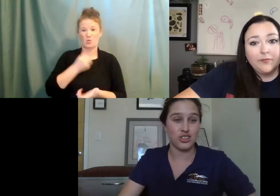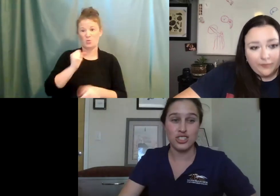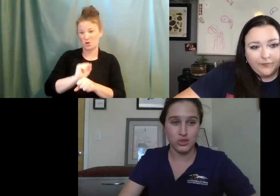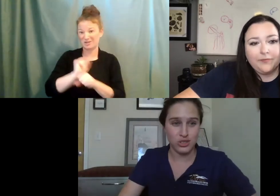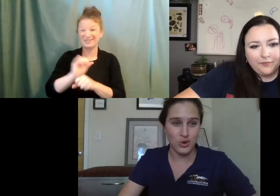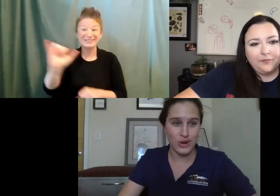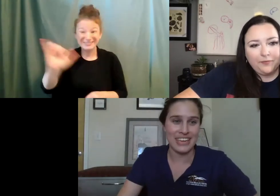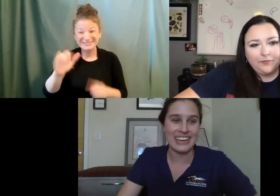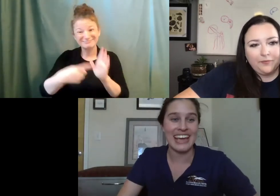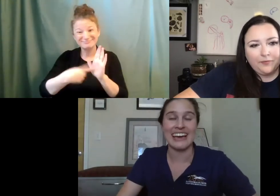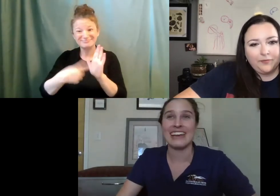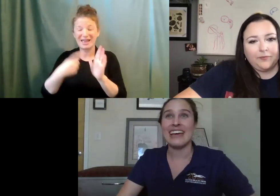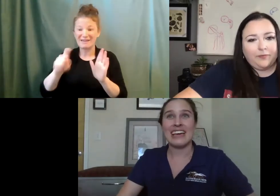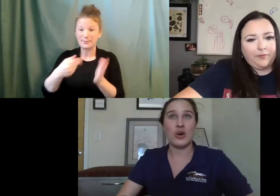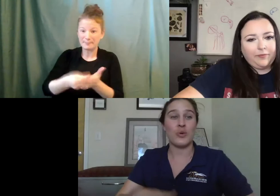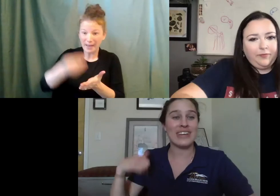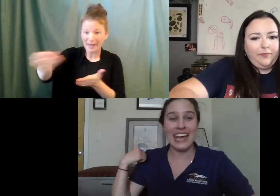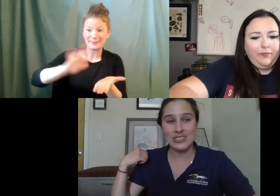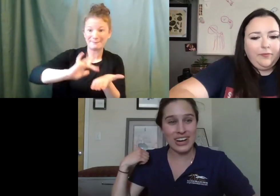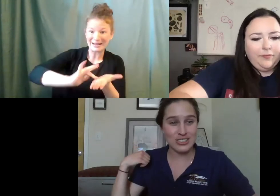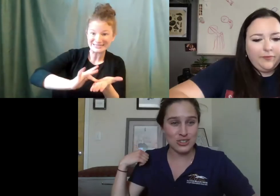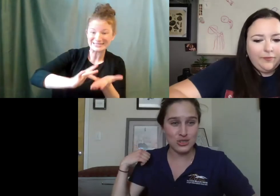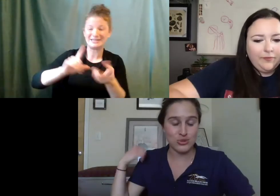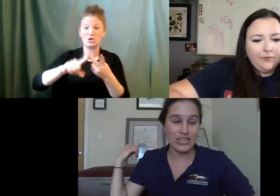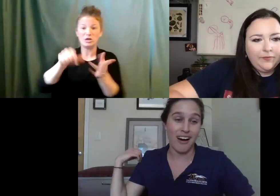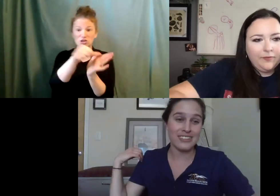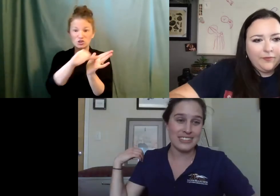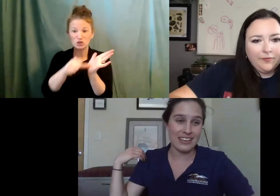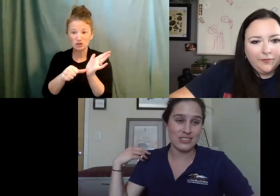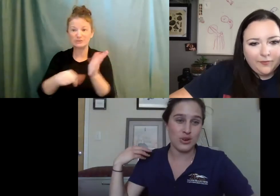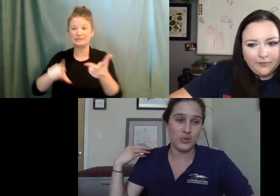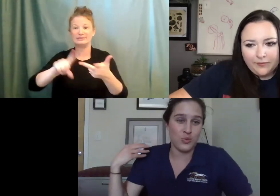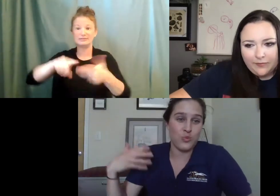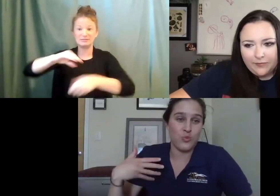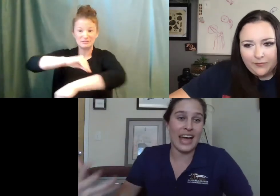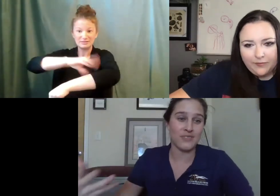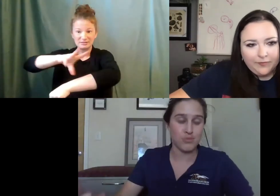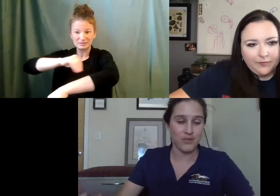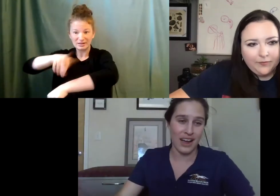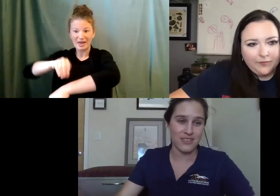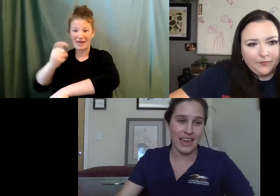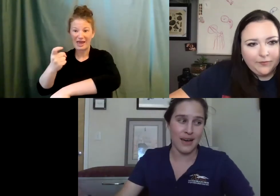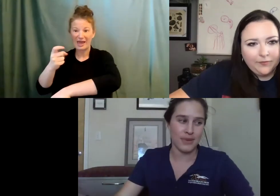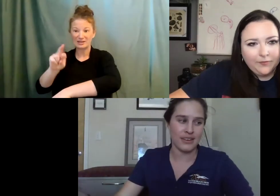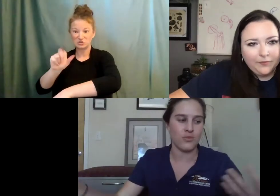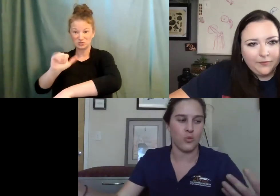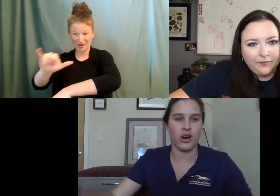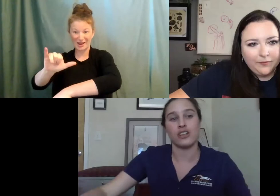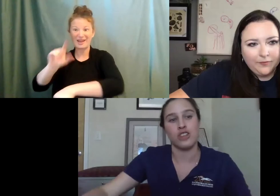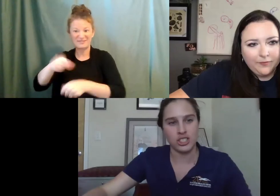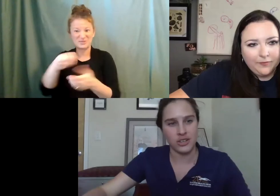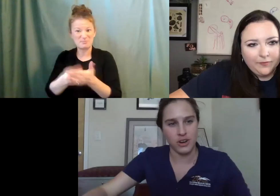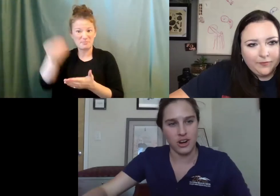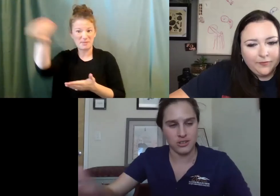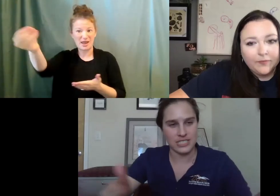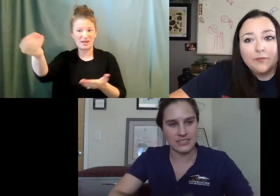and surgical equipment. And, you know, we have an x-ray and a surgical suite on site, so we have to provide for that, but we're